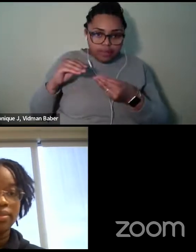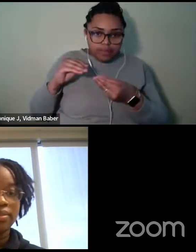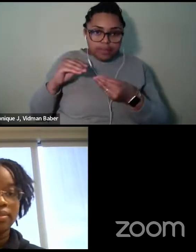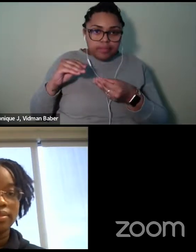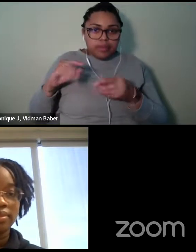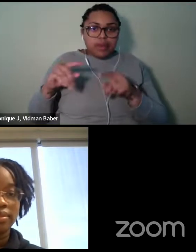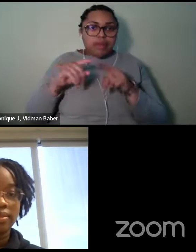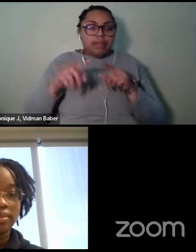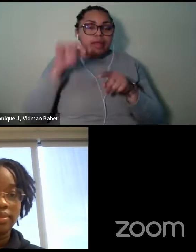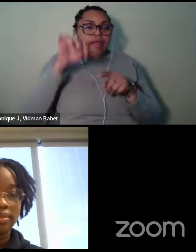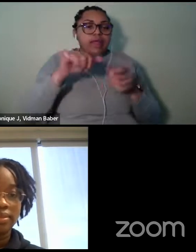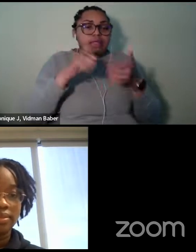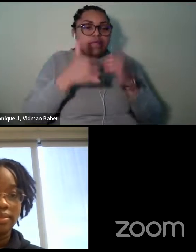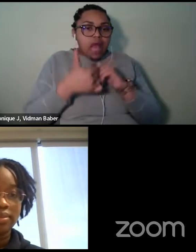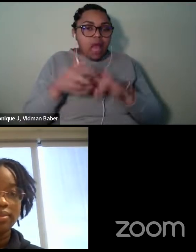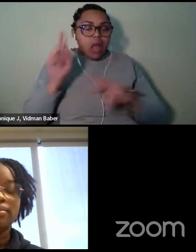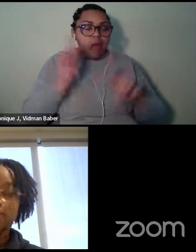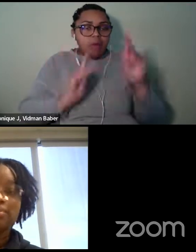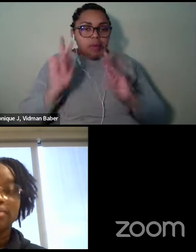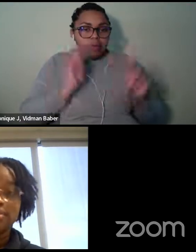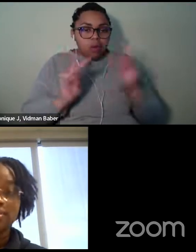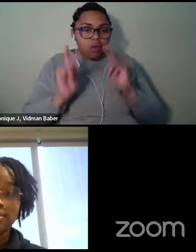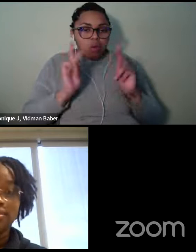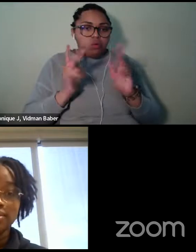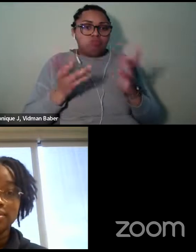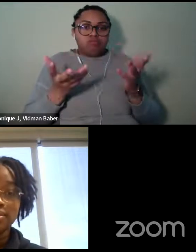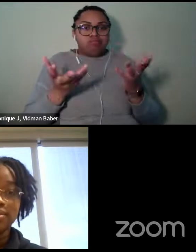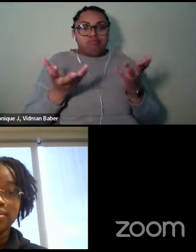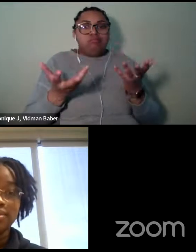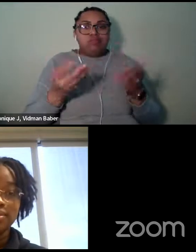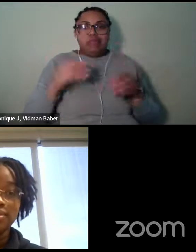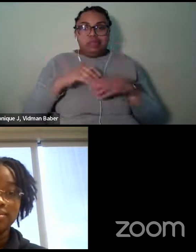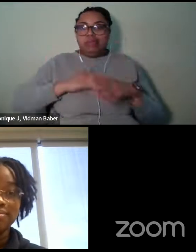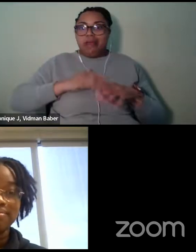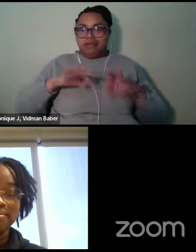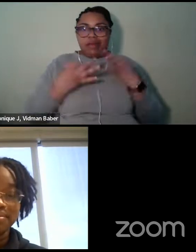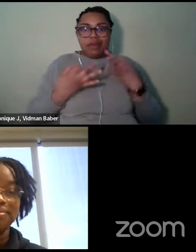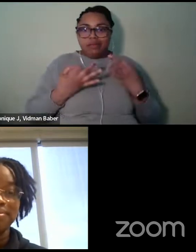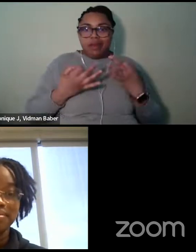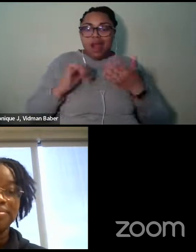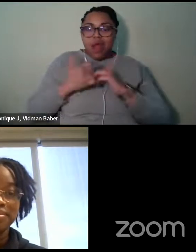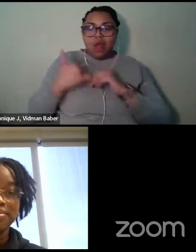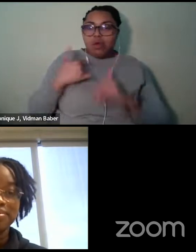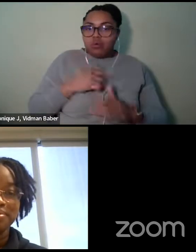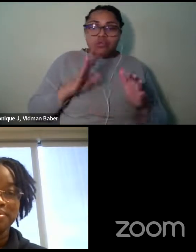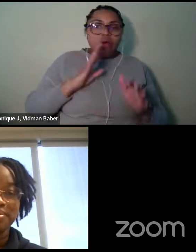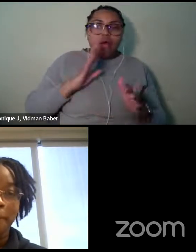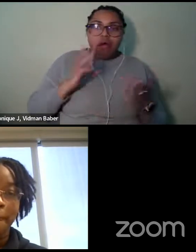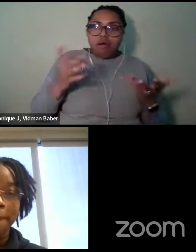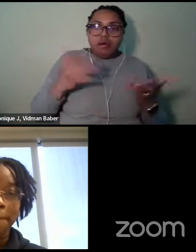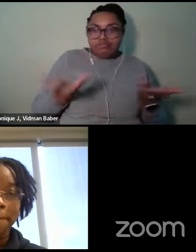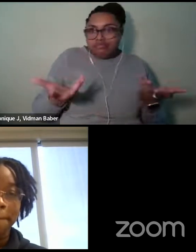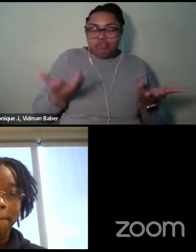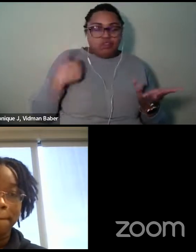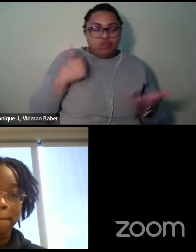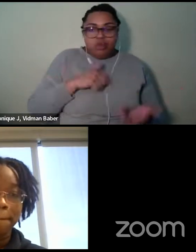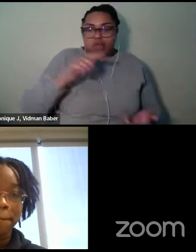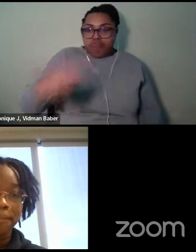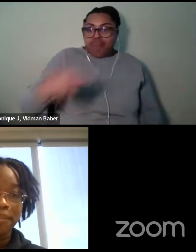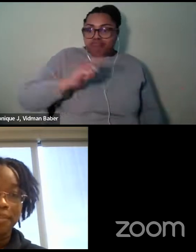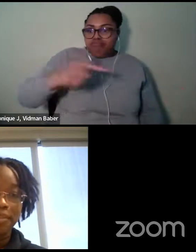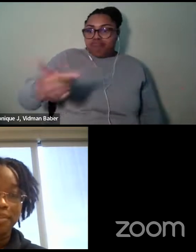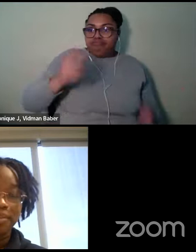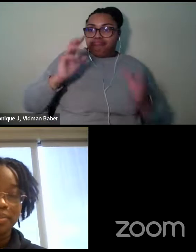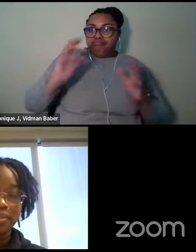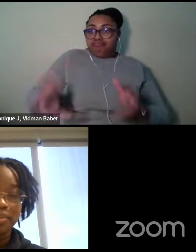that's the way people I around, you know, that's the way people I, in my family, that's the way we talk. So we can go back and forth, uh, in the way that